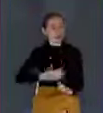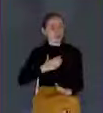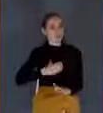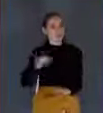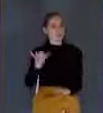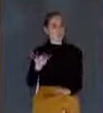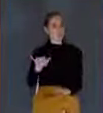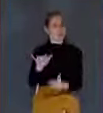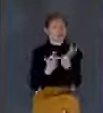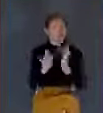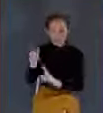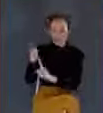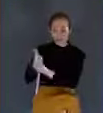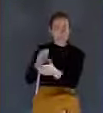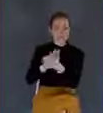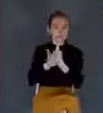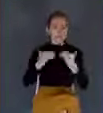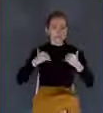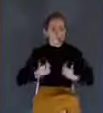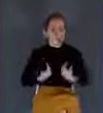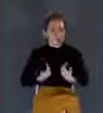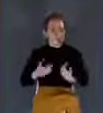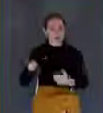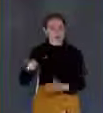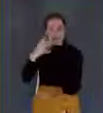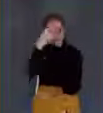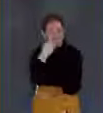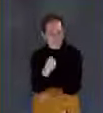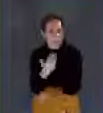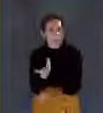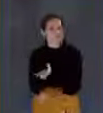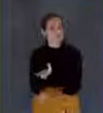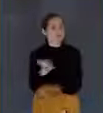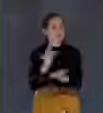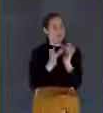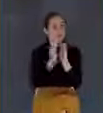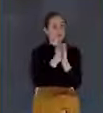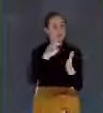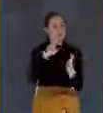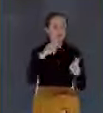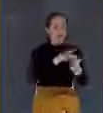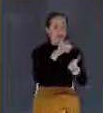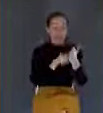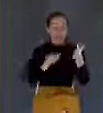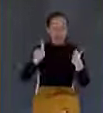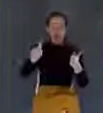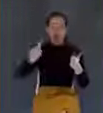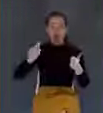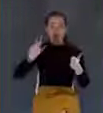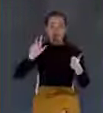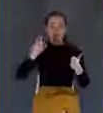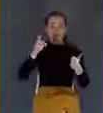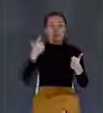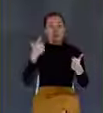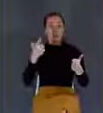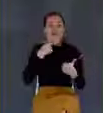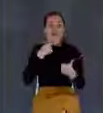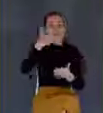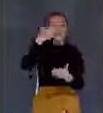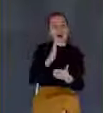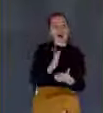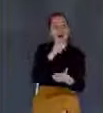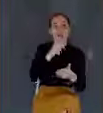Jesus got tired and Jesus slept. The Bible says in Psalm 121, the God who keeps Israel neither slumbers nor sleeps.